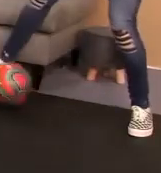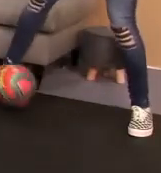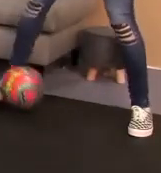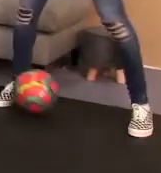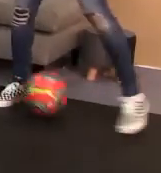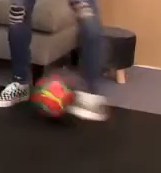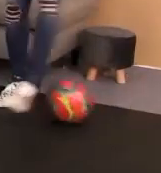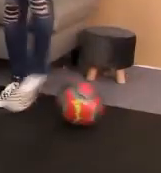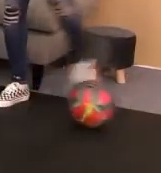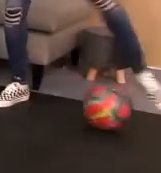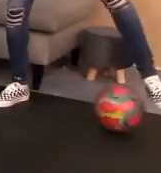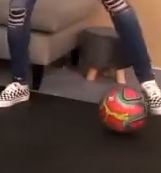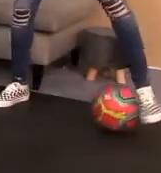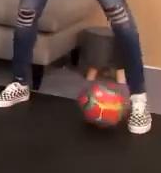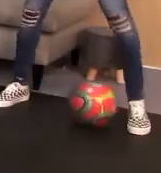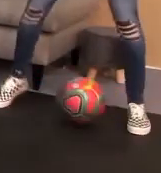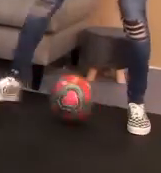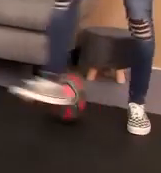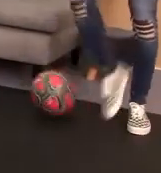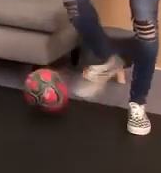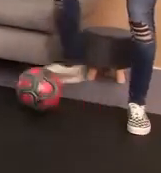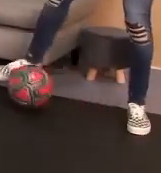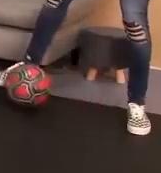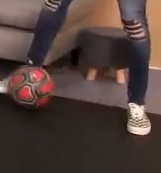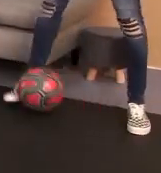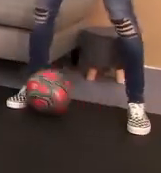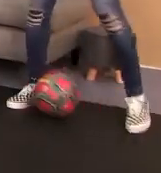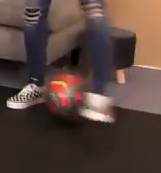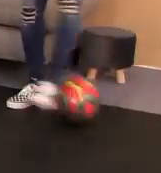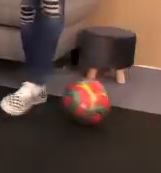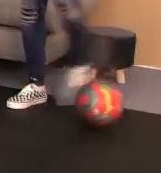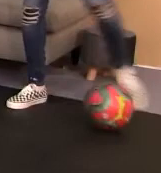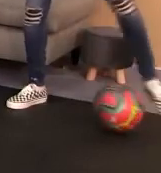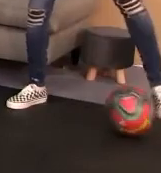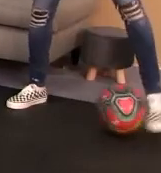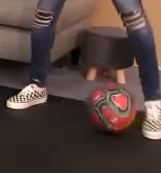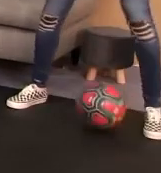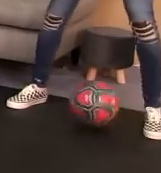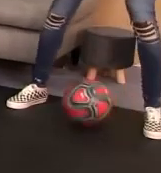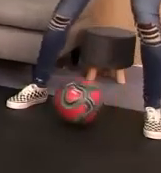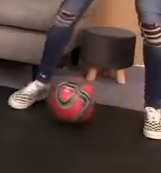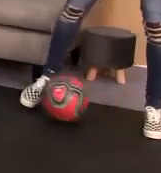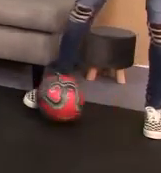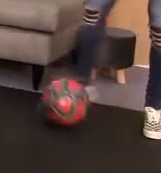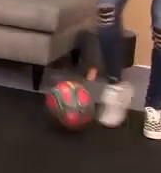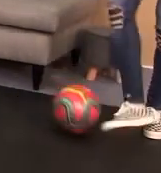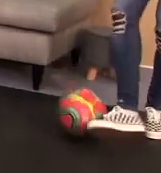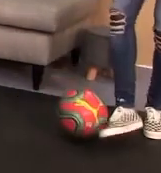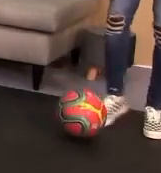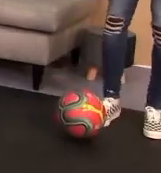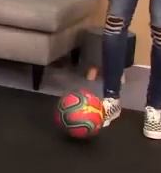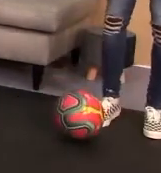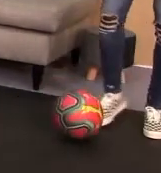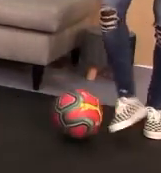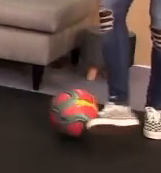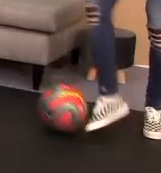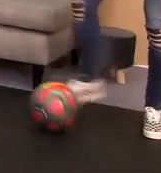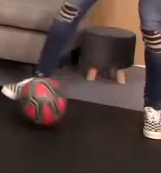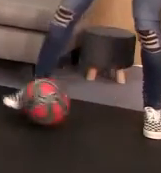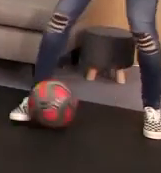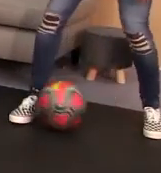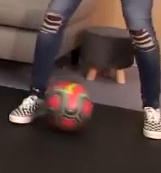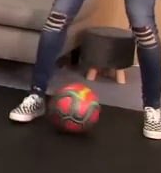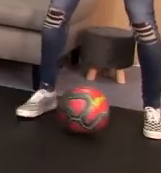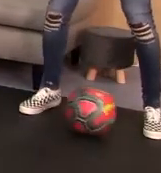tactile kinesthetic learner. You like to look at and move, but you're also writing. Hannah, you like visual. Visual print?